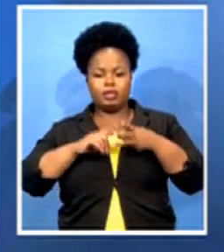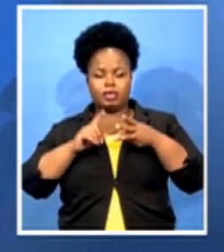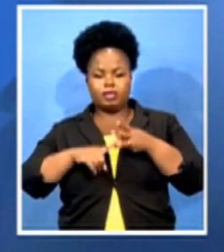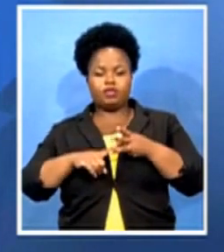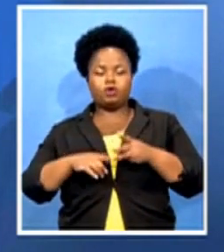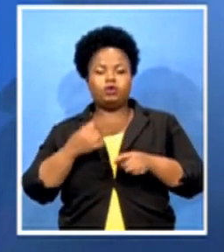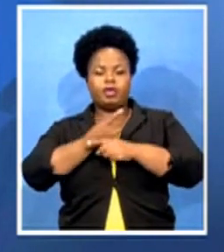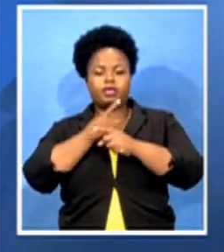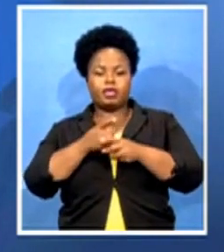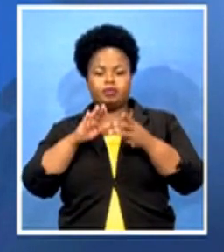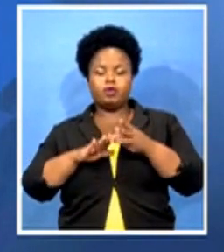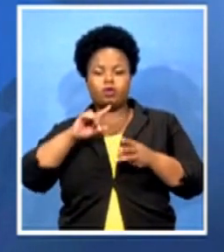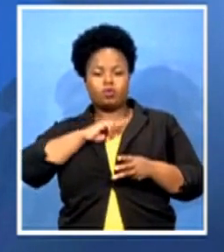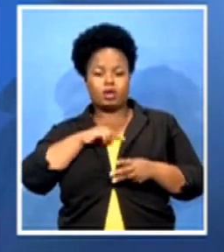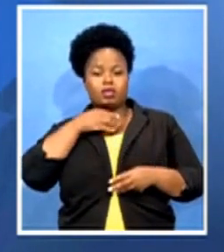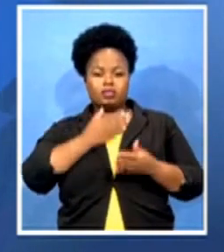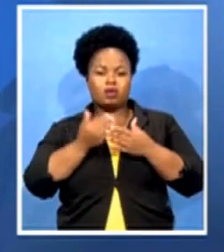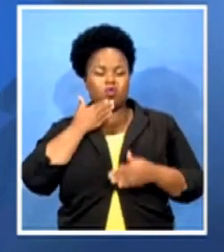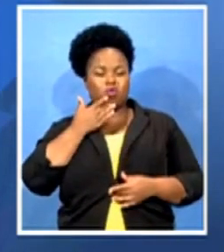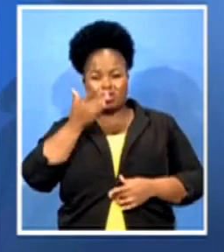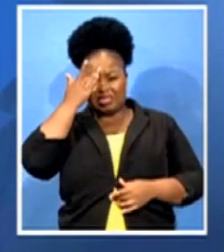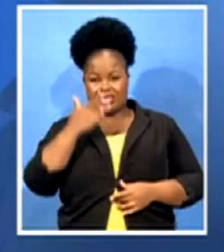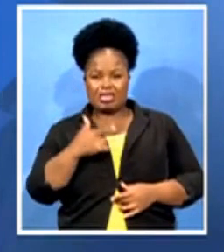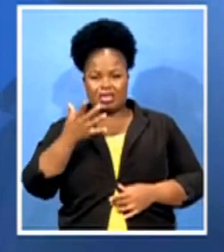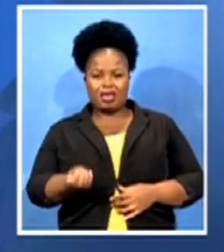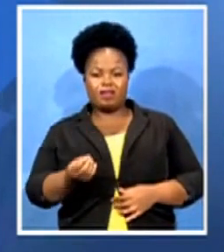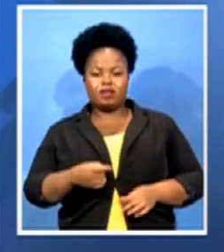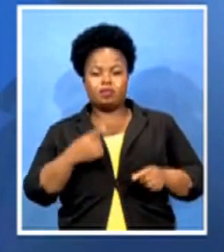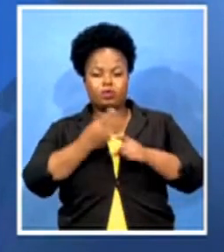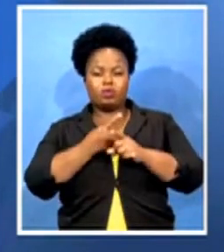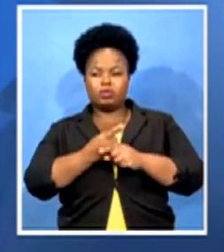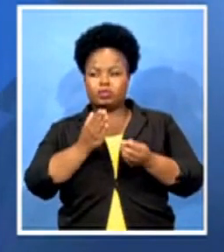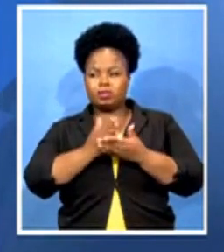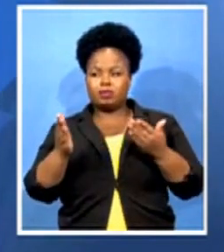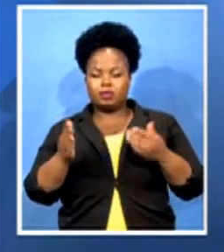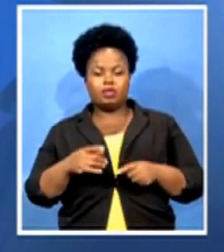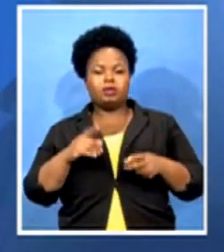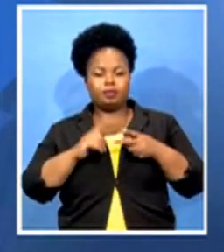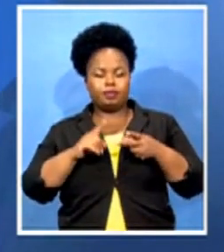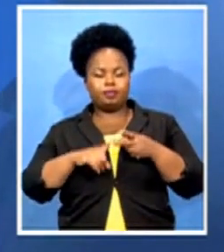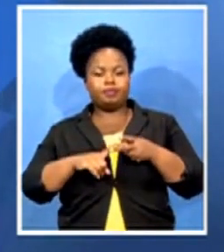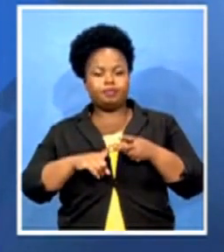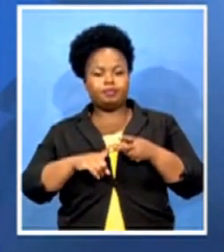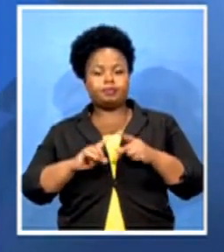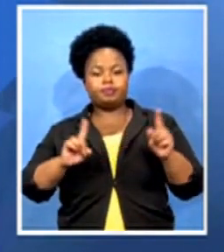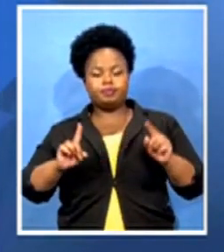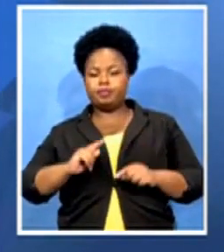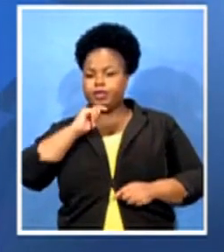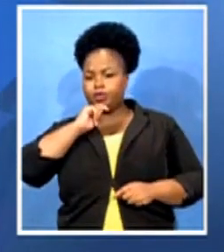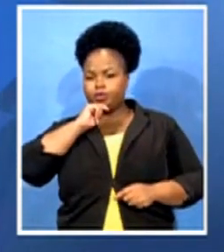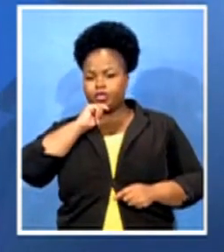are sick, especially those in the buses. But this morning, as I was speaking to Captain